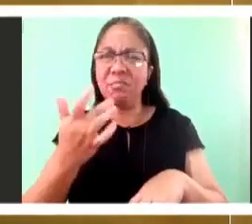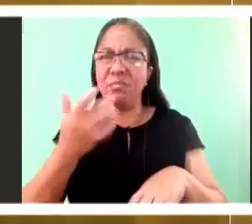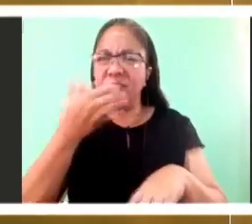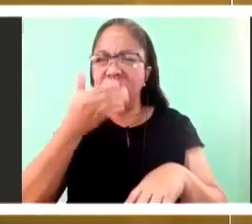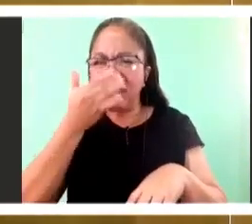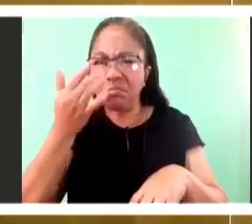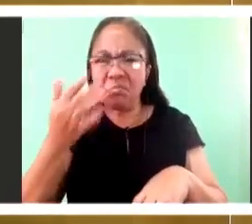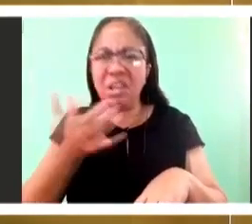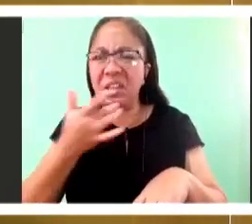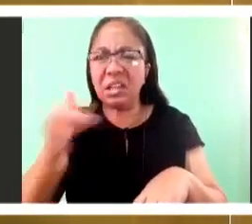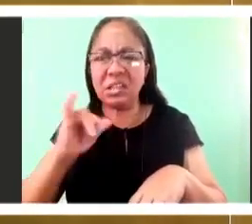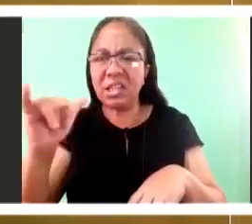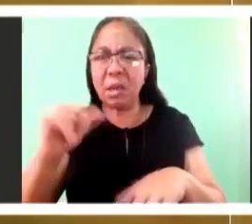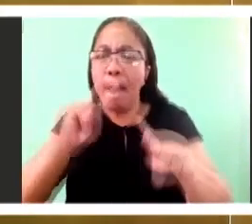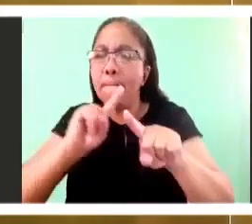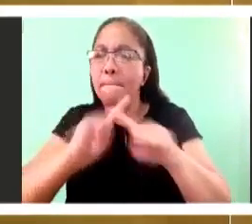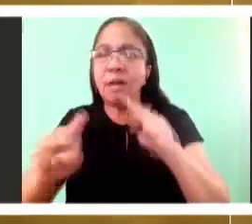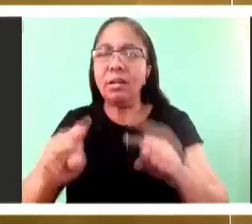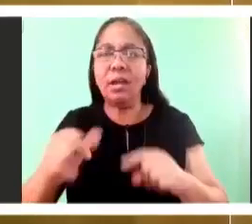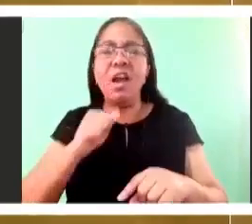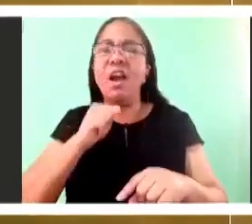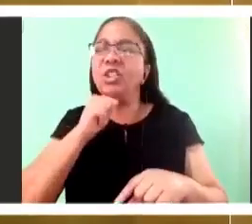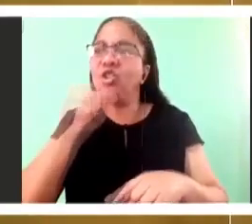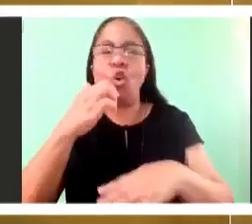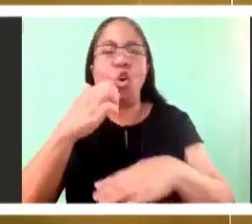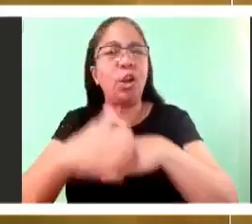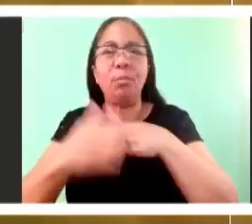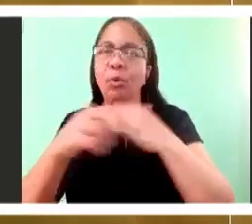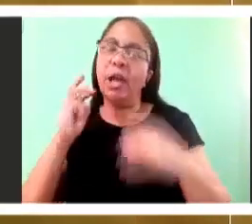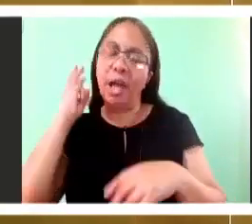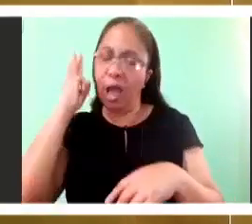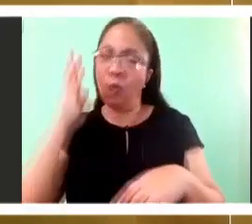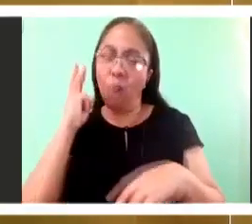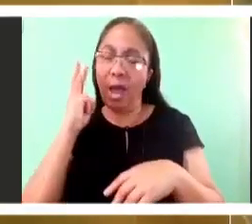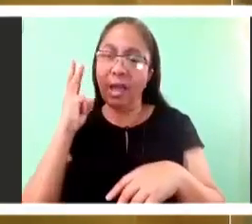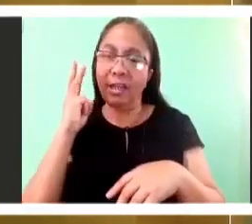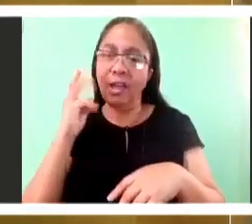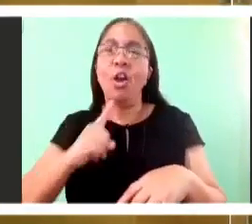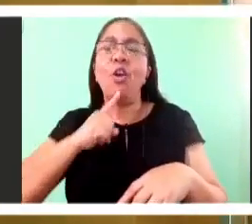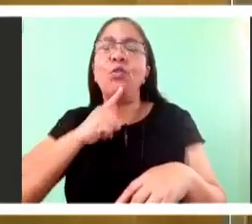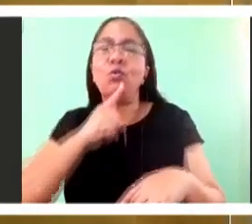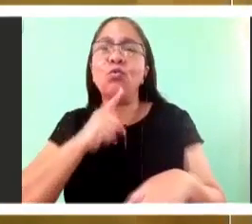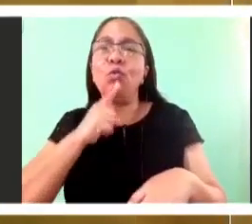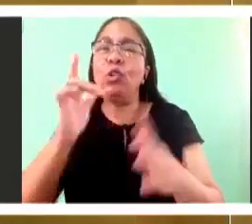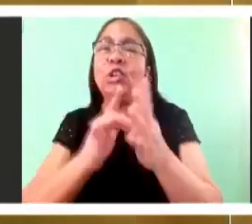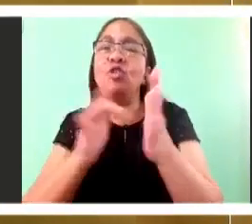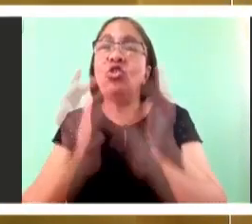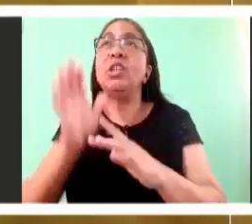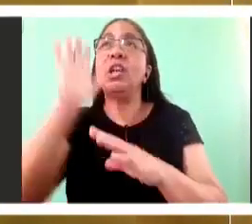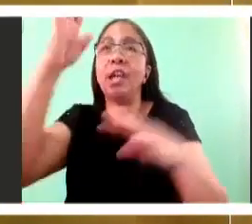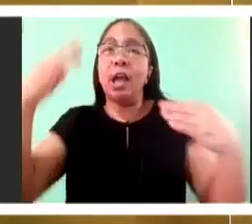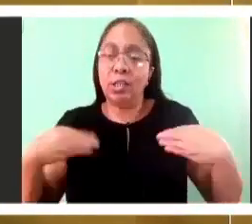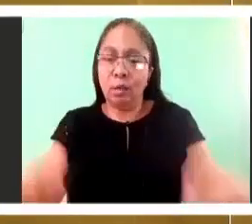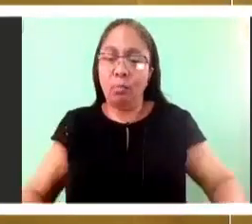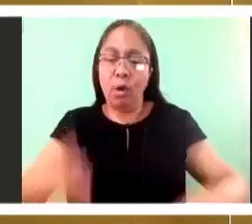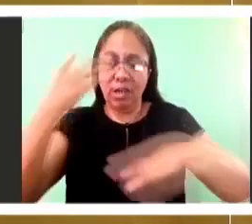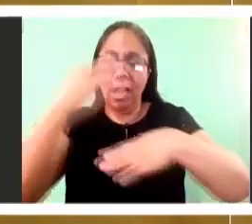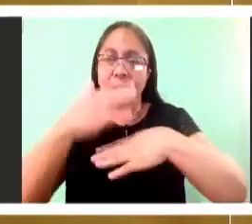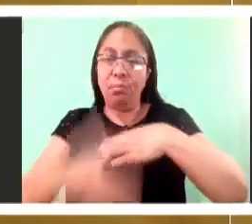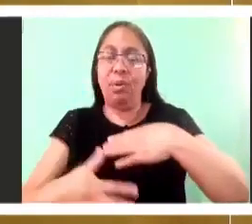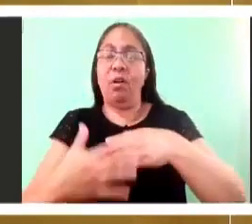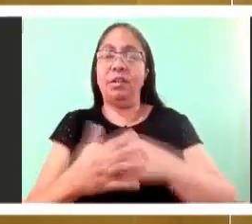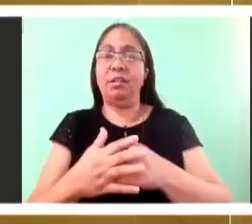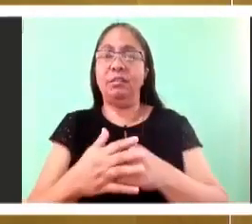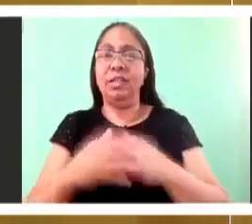from what we had before what we have is Jesus Christ in his ascended body here in heaven and if